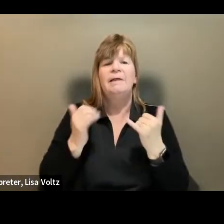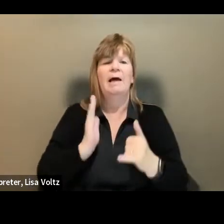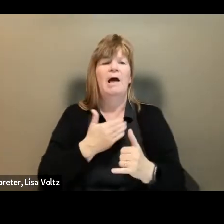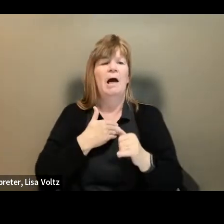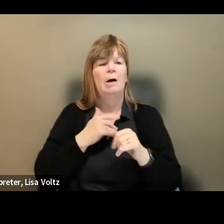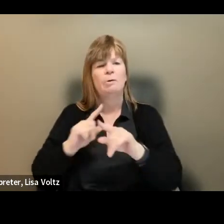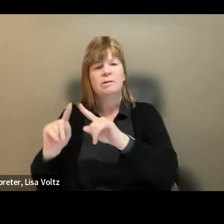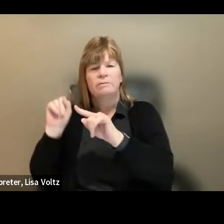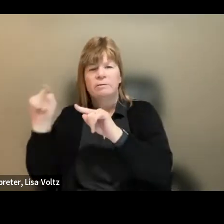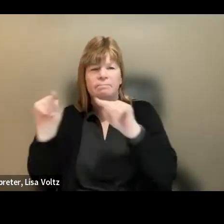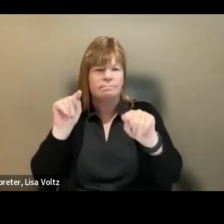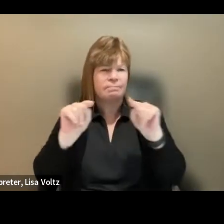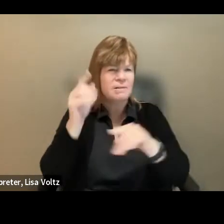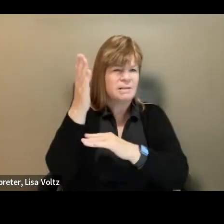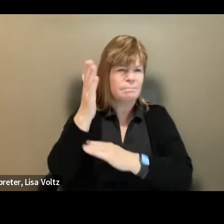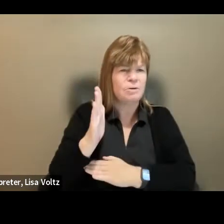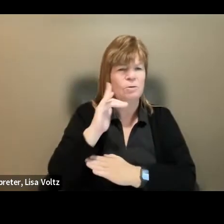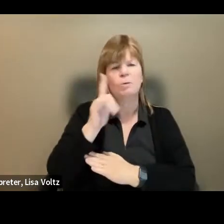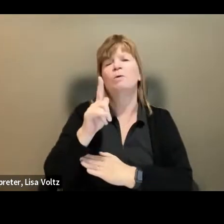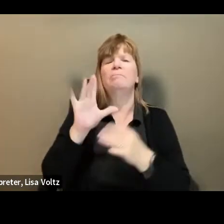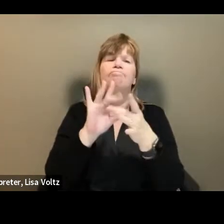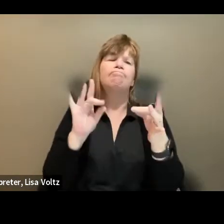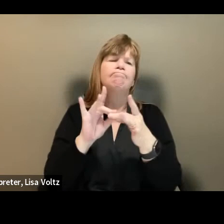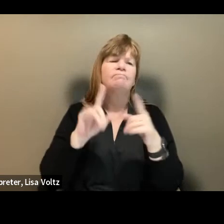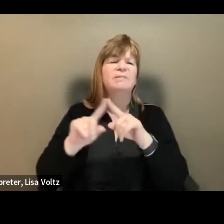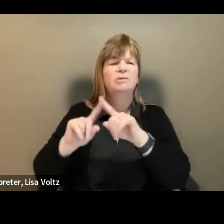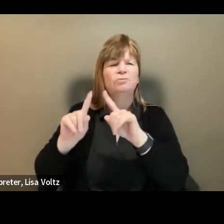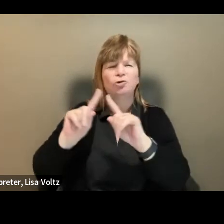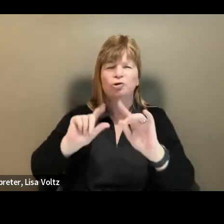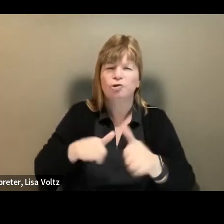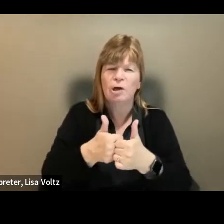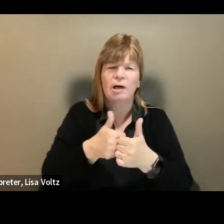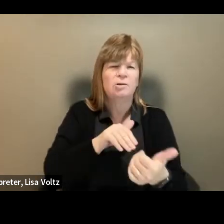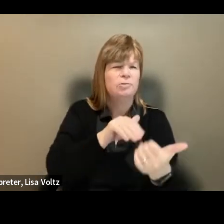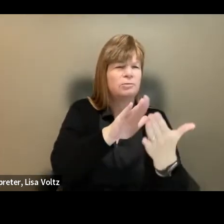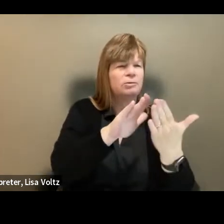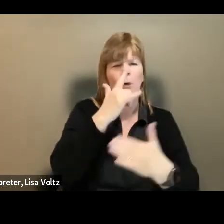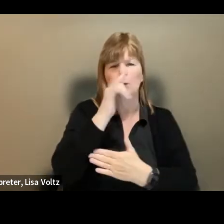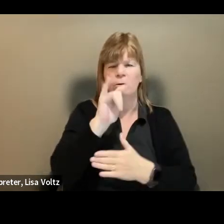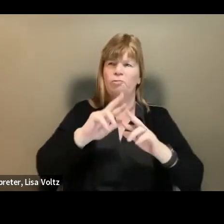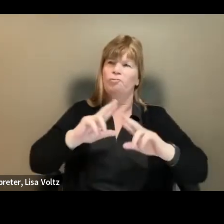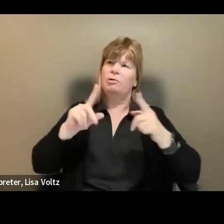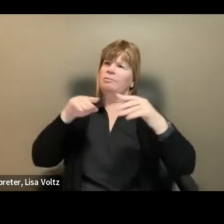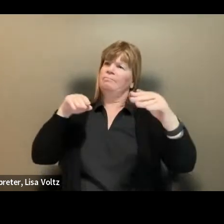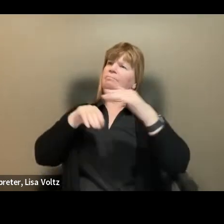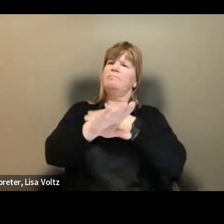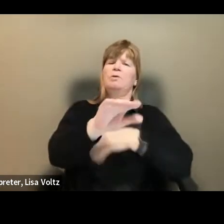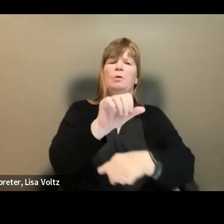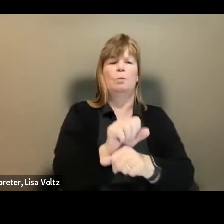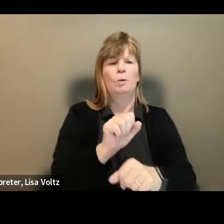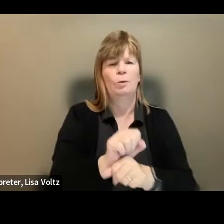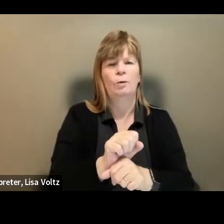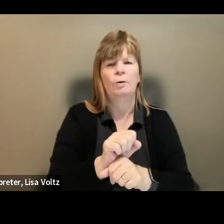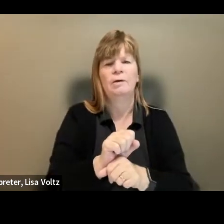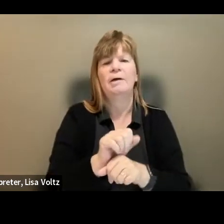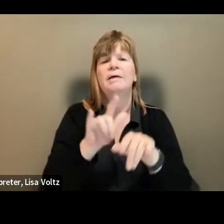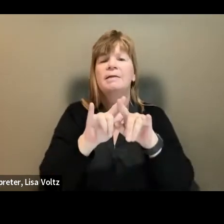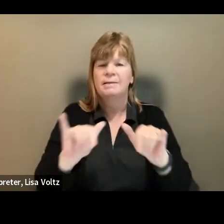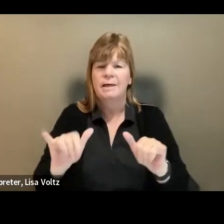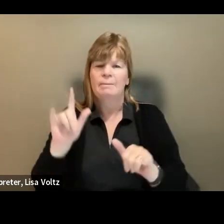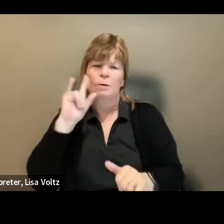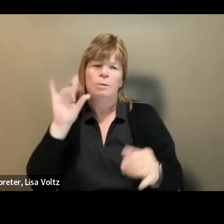will discuss some of the challenges faced when reentering the workforce. And they will also identify